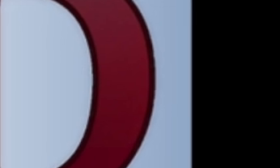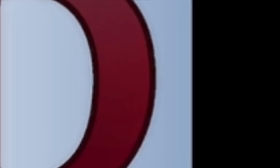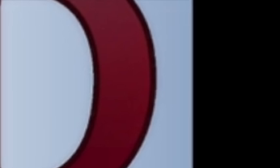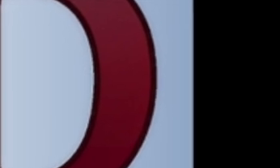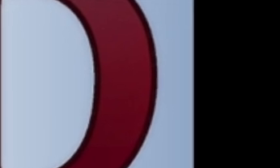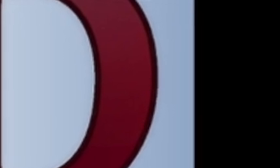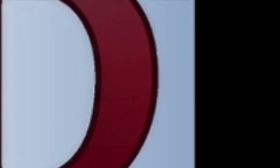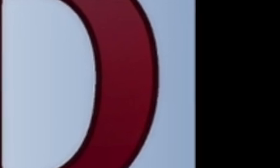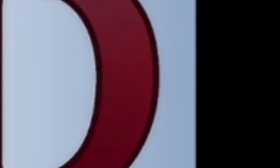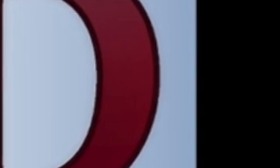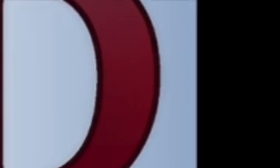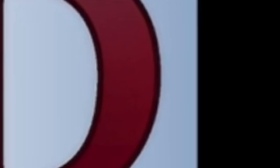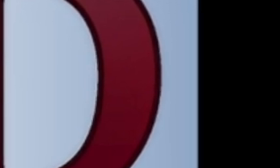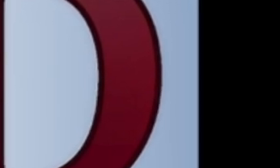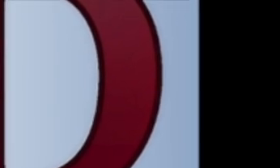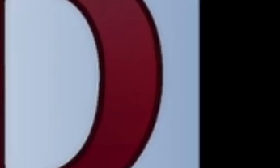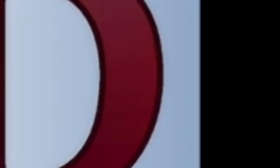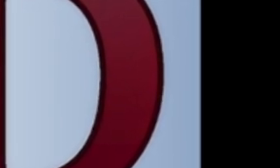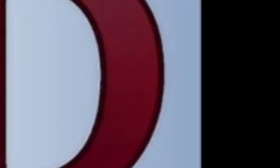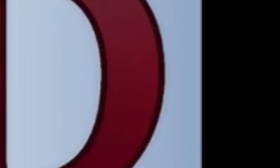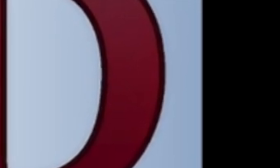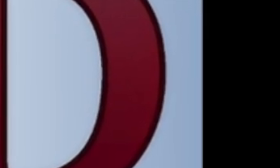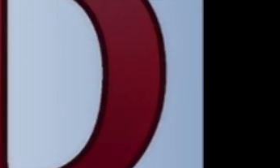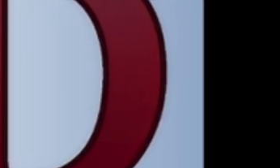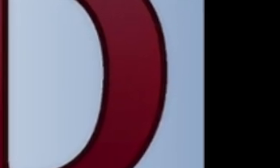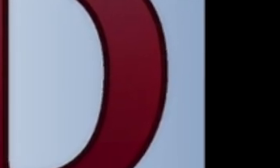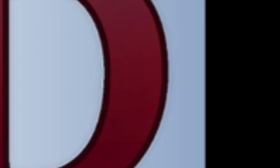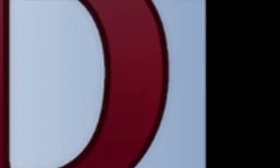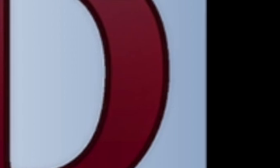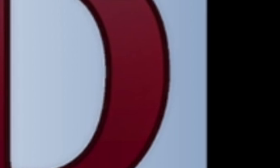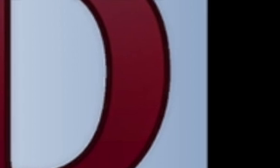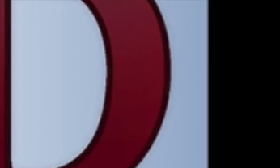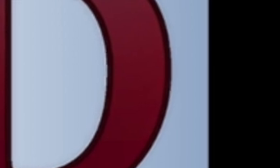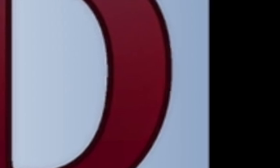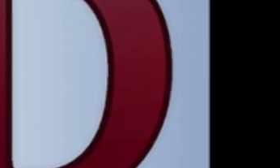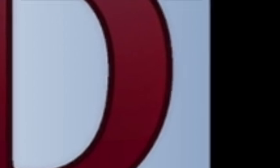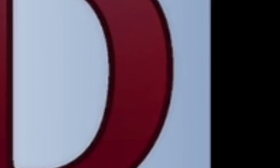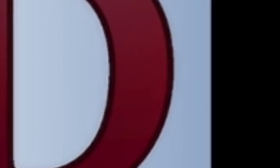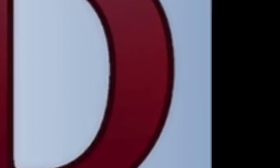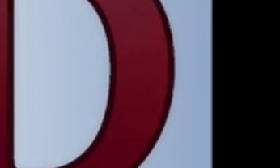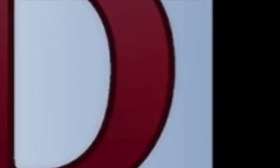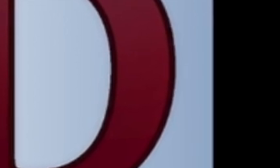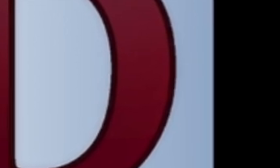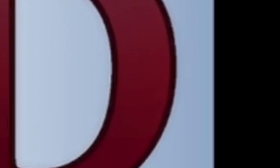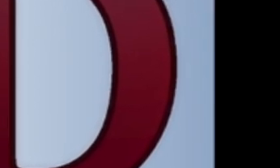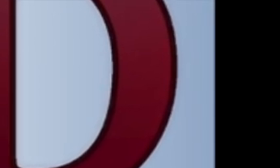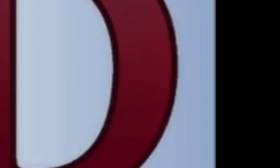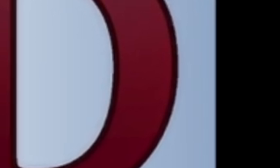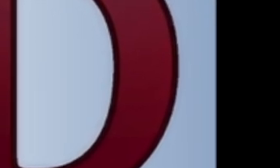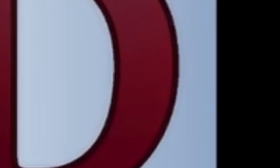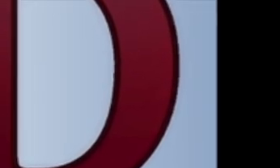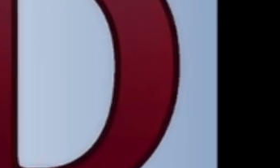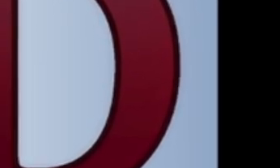we'd love for you to subscribe to our newsletters. Contact us at allied at northeastern.edu. Thank you once again for your